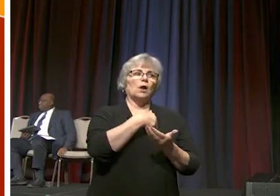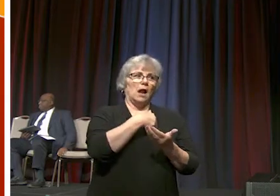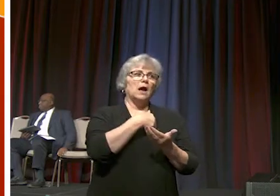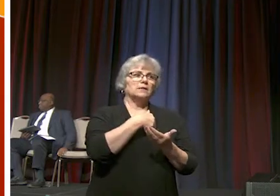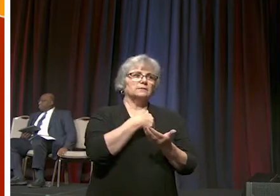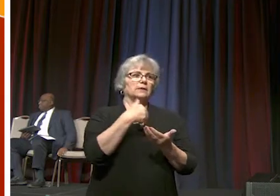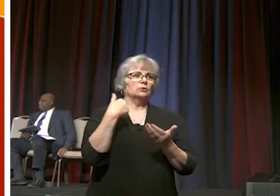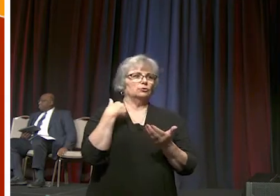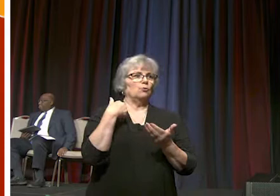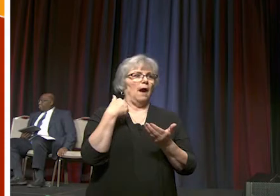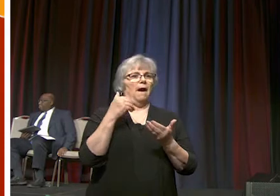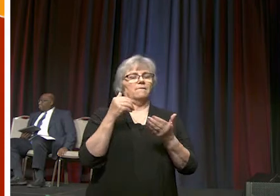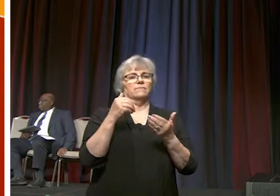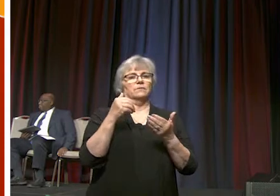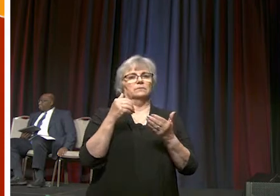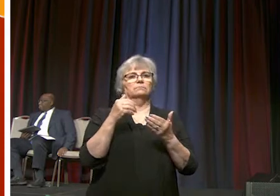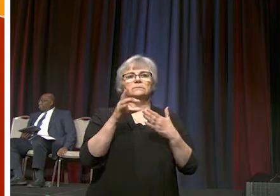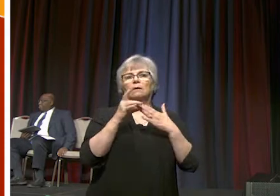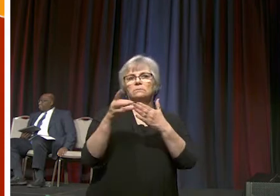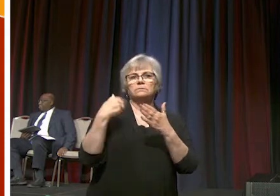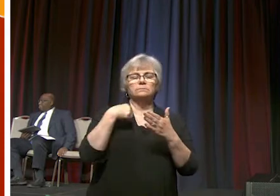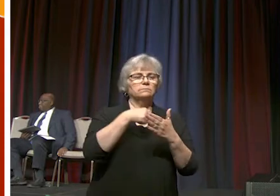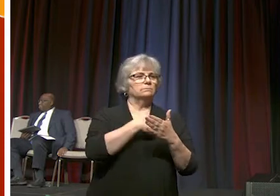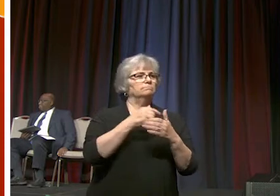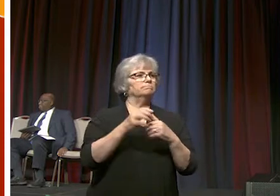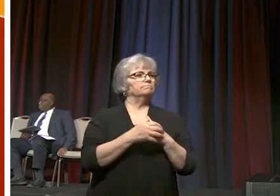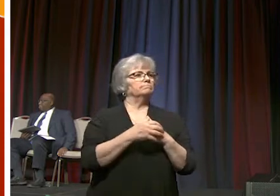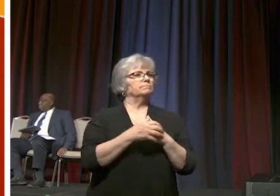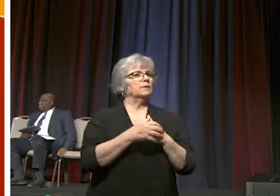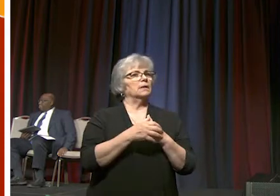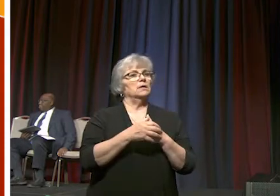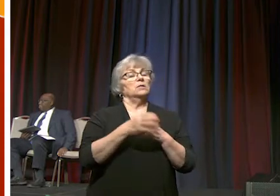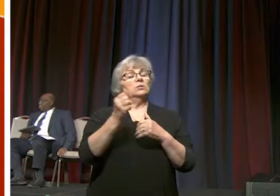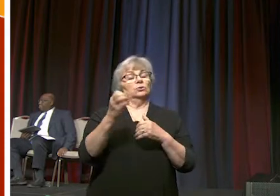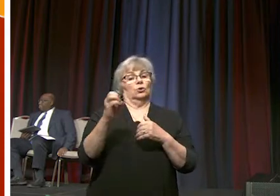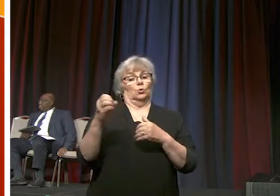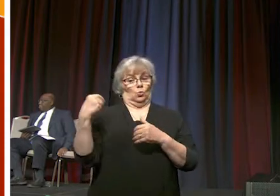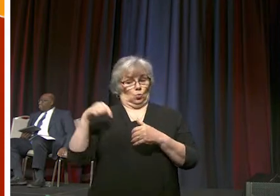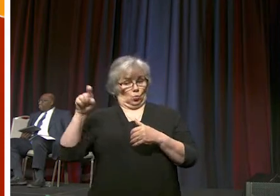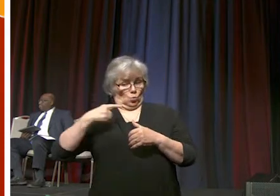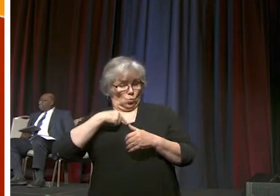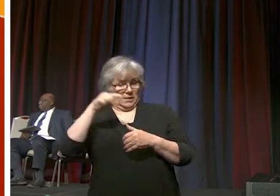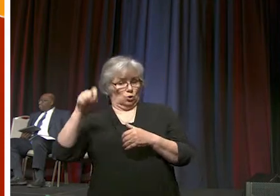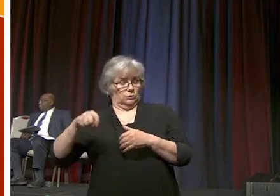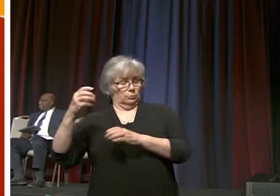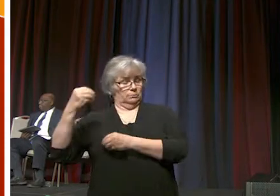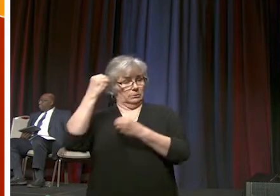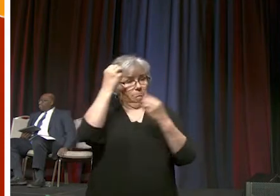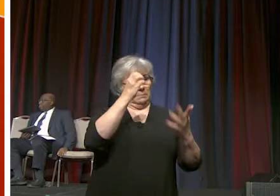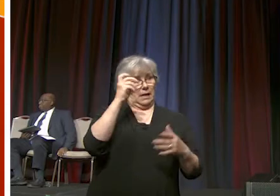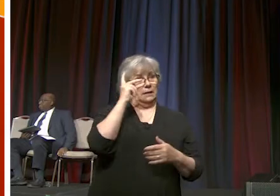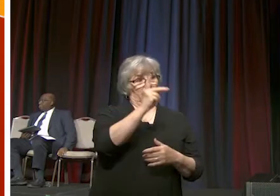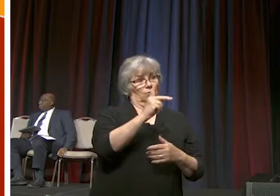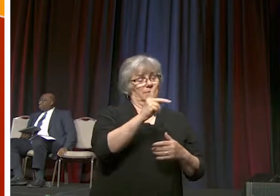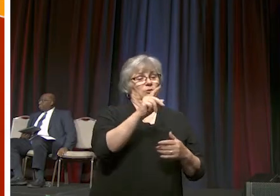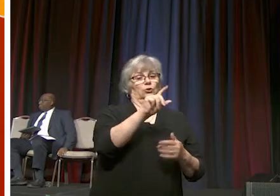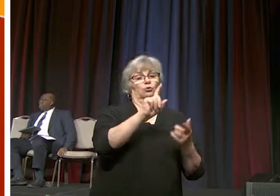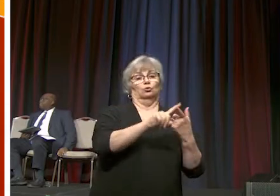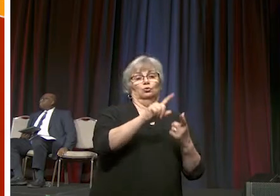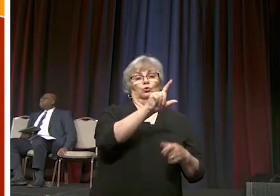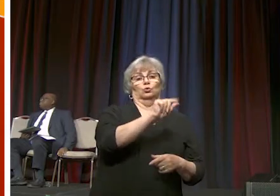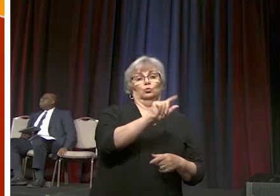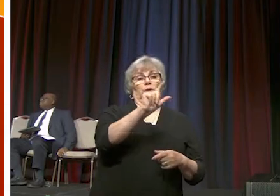terms of having guidance so we're supposed to bring back information to the 2020